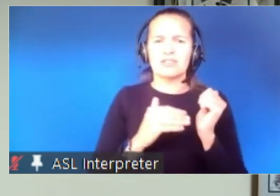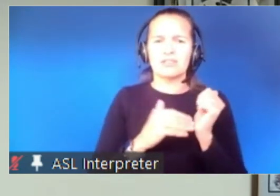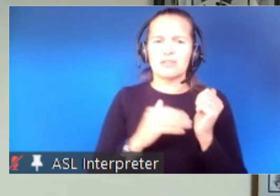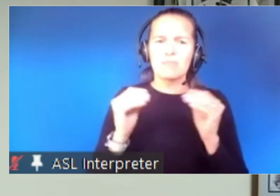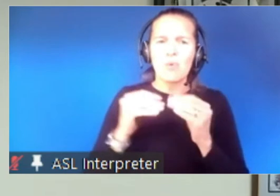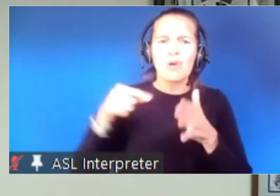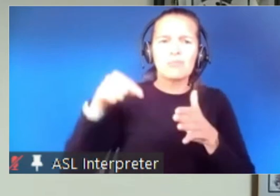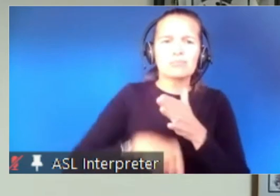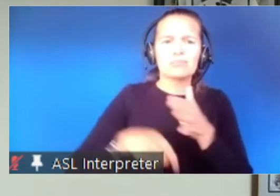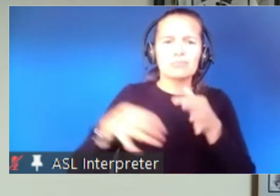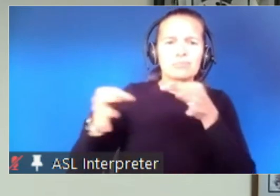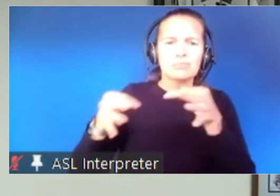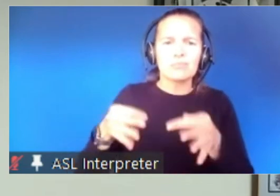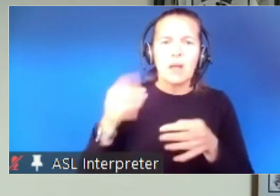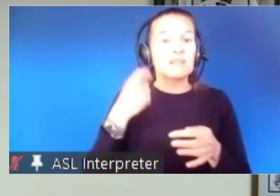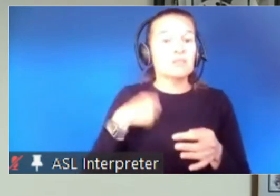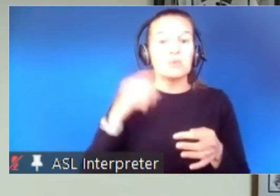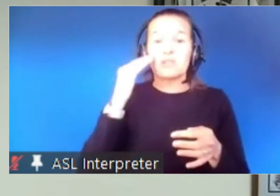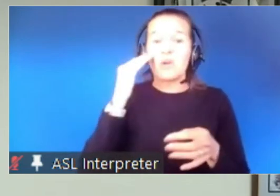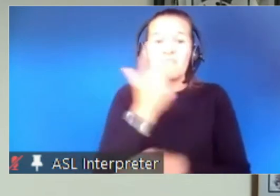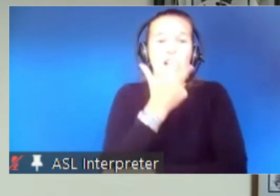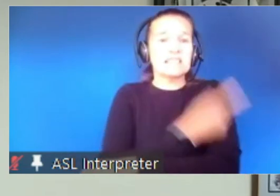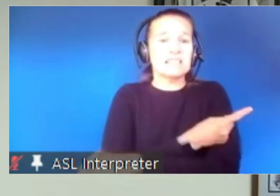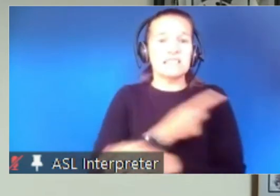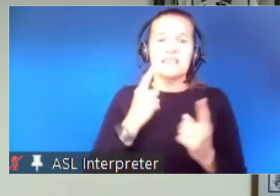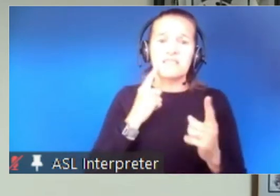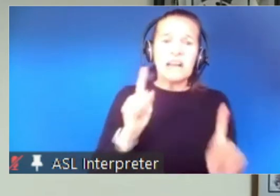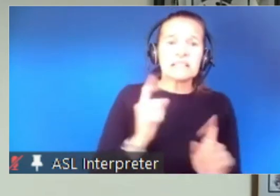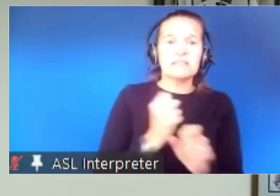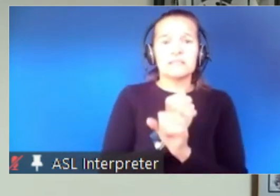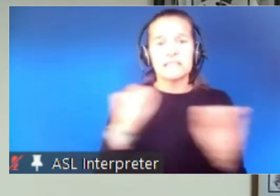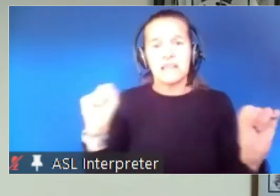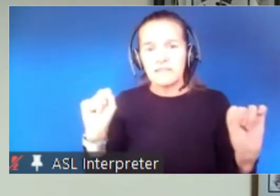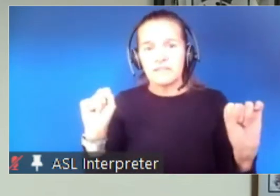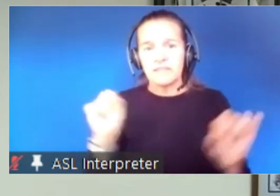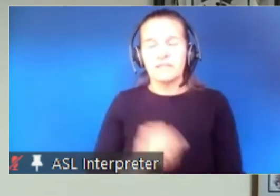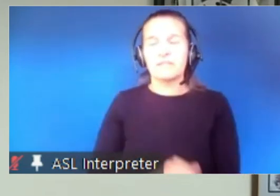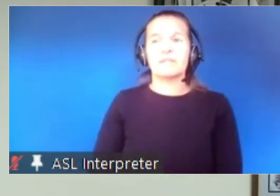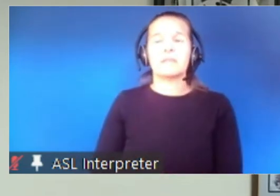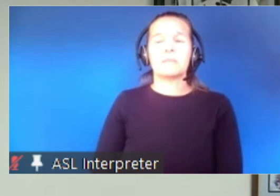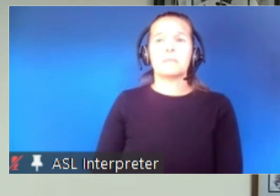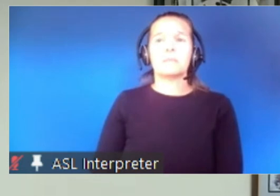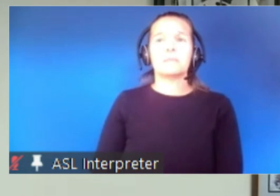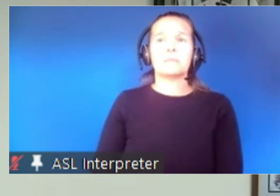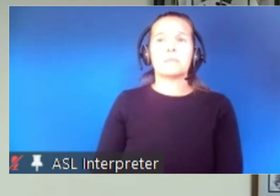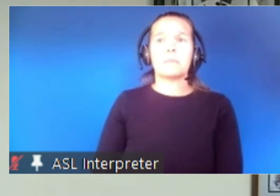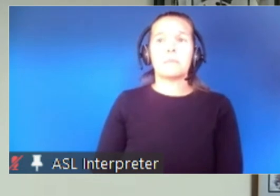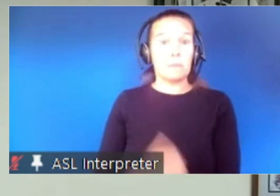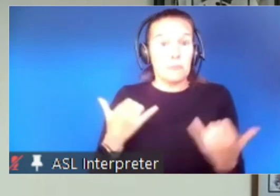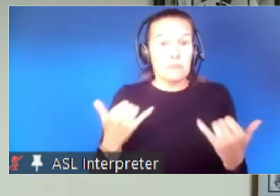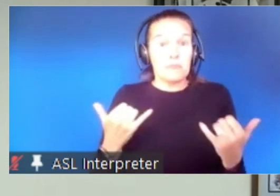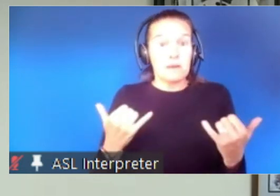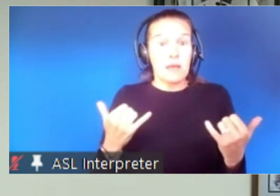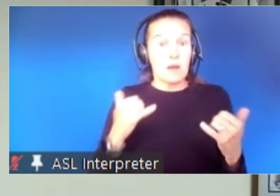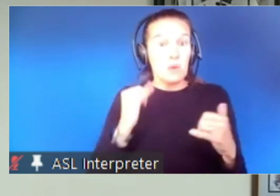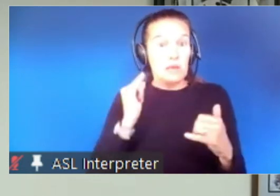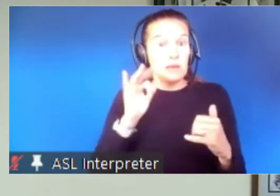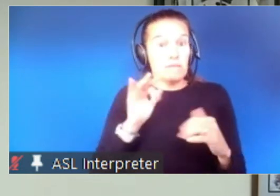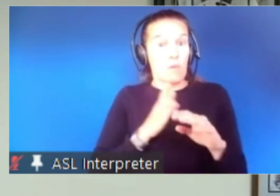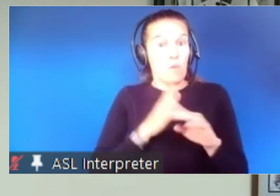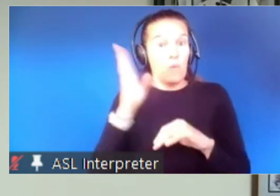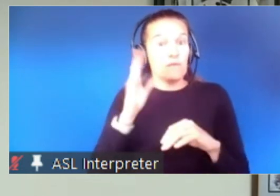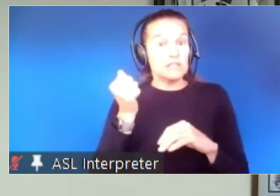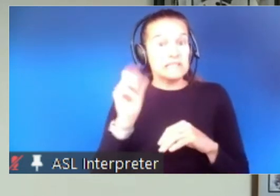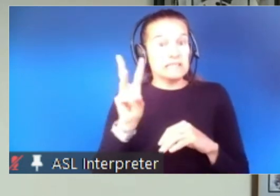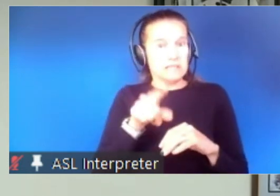that these vaccines are effective and they're safe and you are now eligible if you're over 16 years old